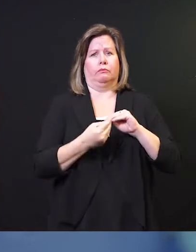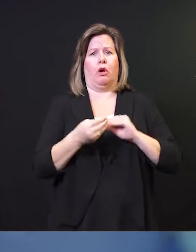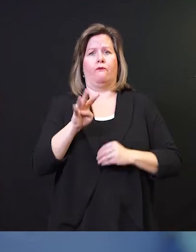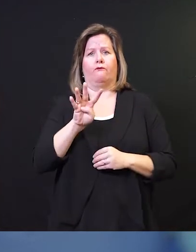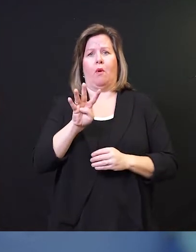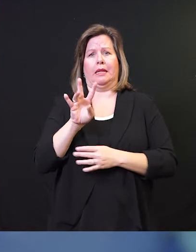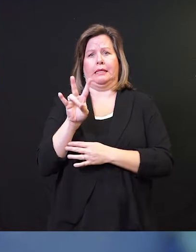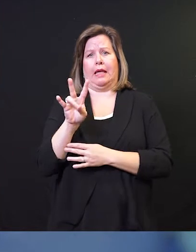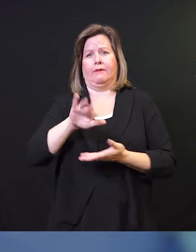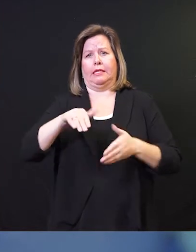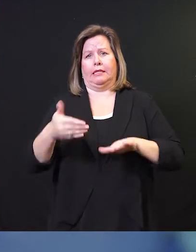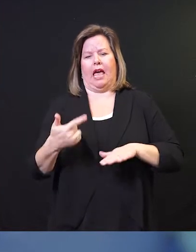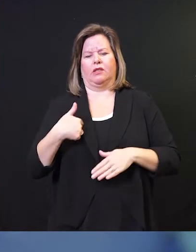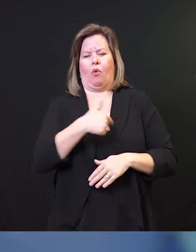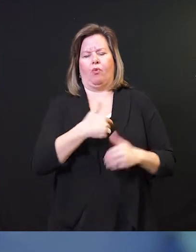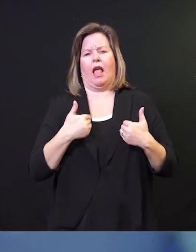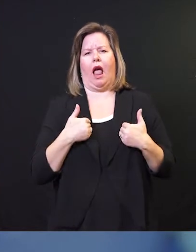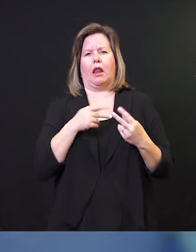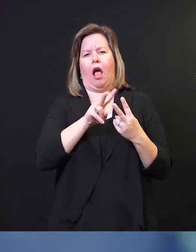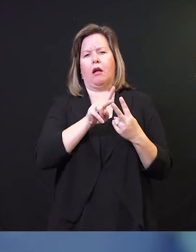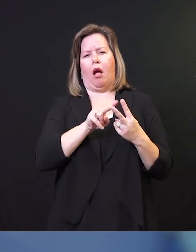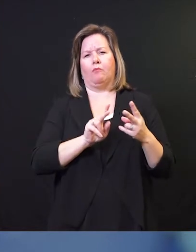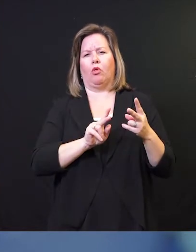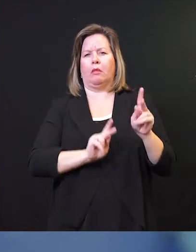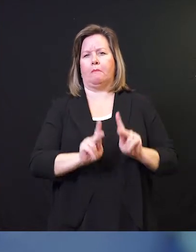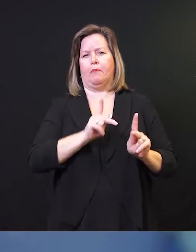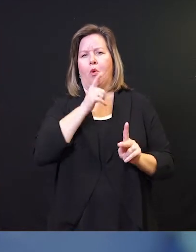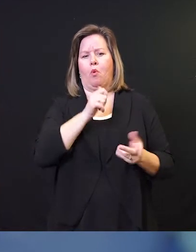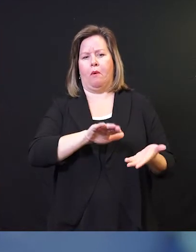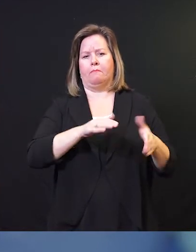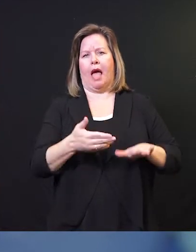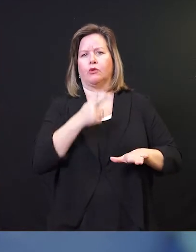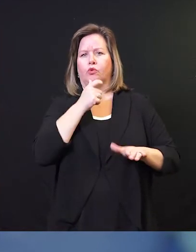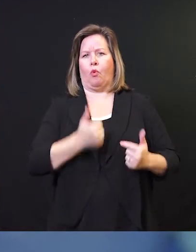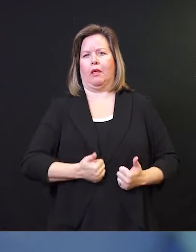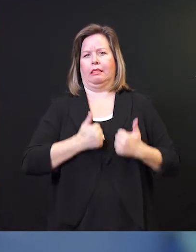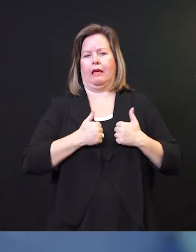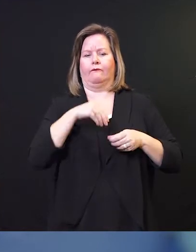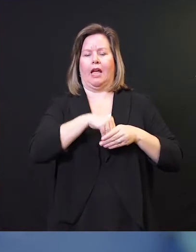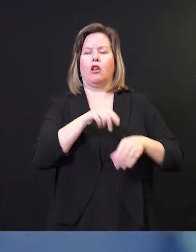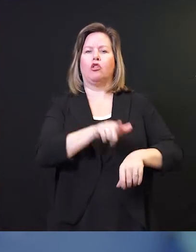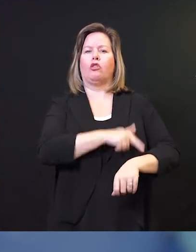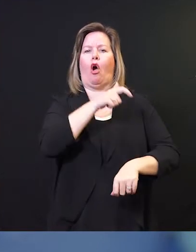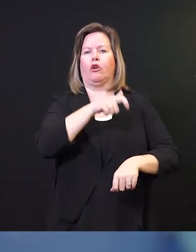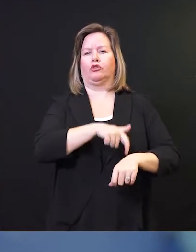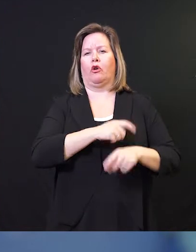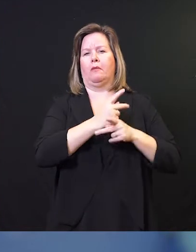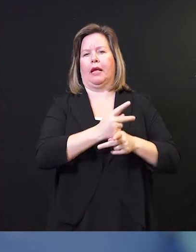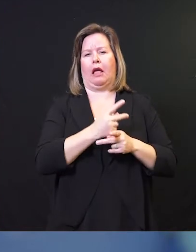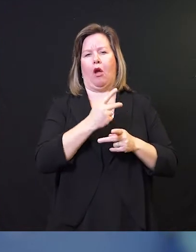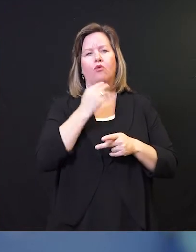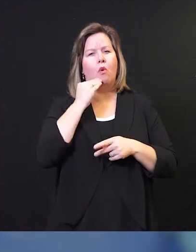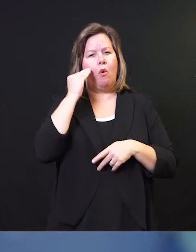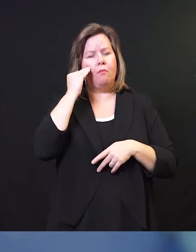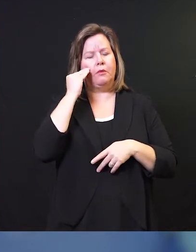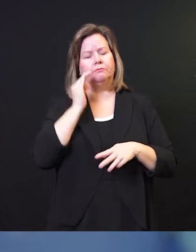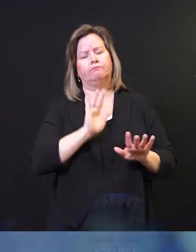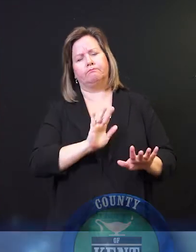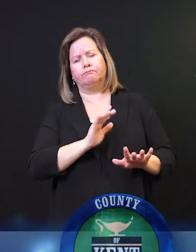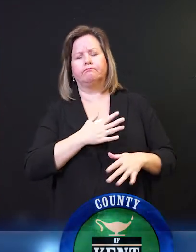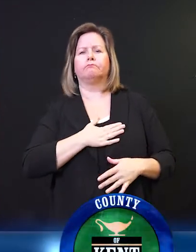We had a couple of individuals pass who are residents of long-term care homes yesterday. And our thoughts and prayers go out to those families.